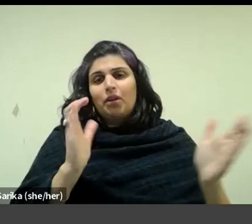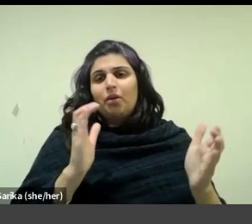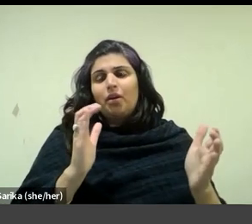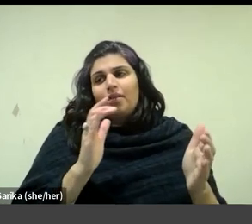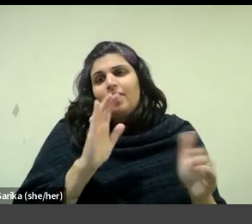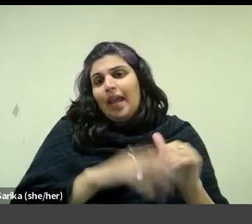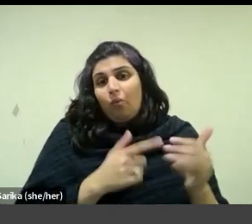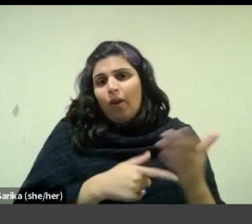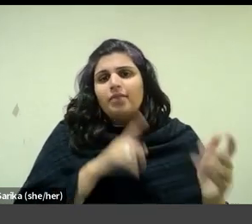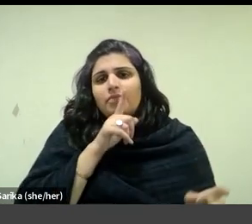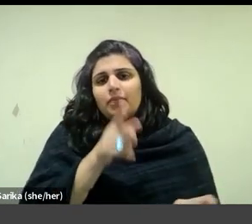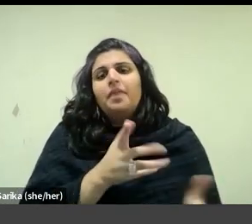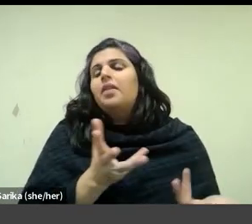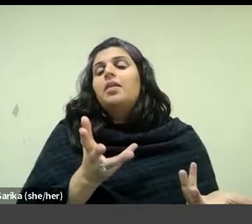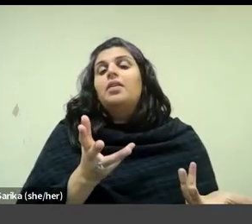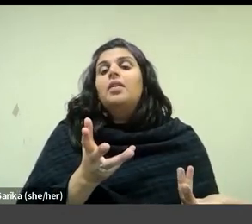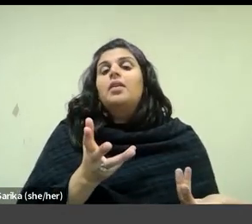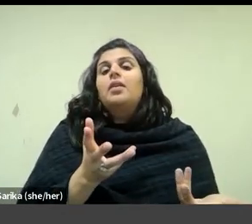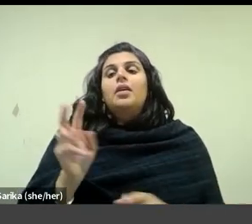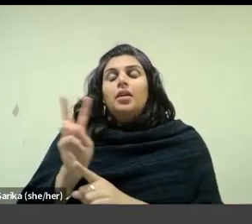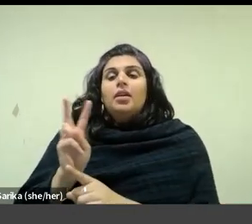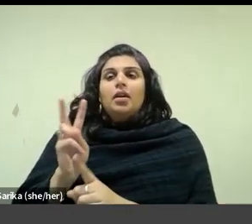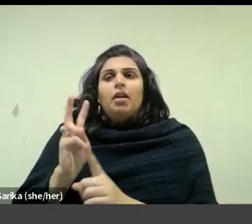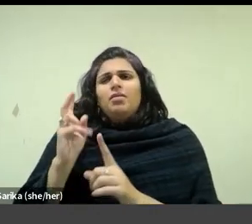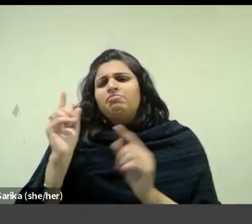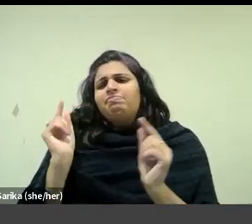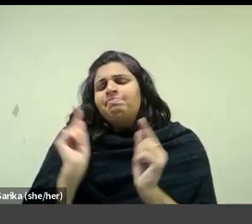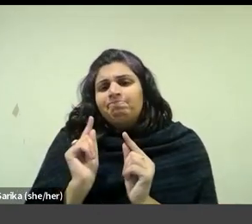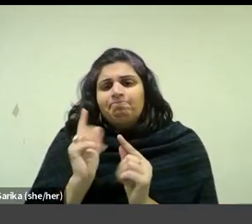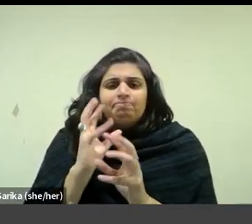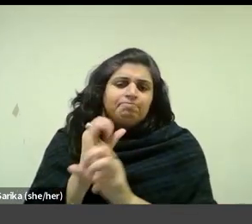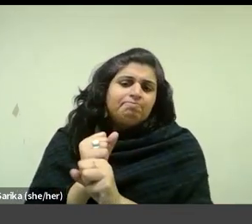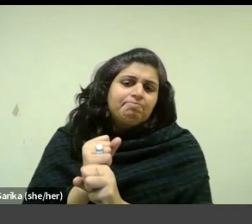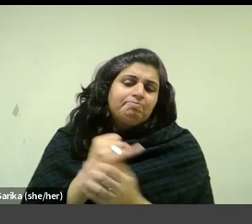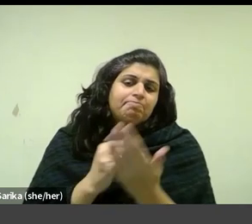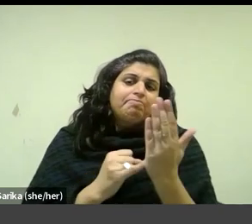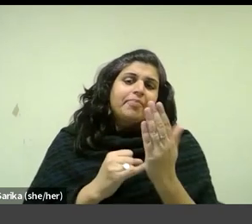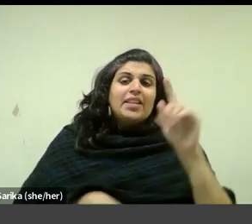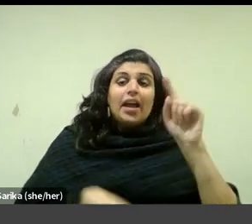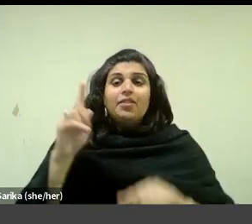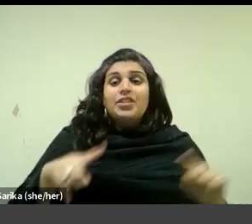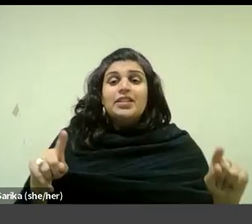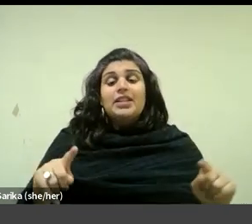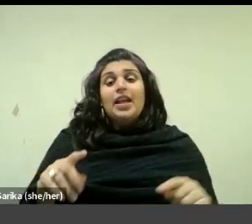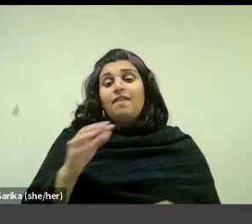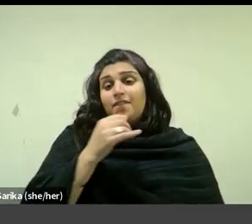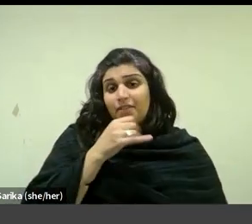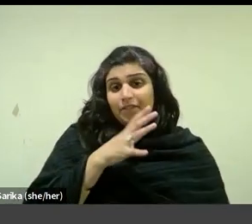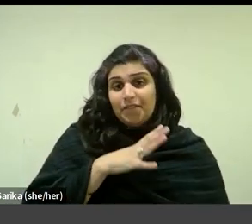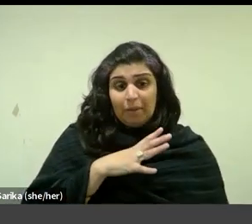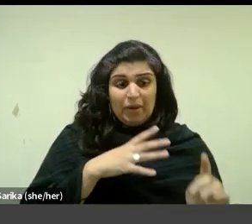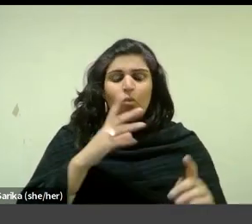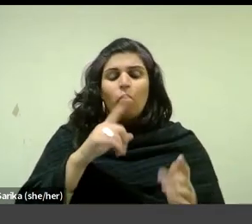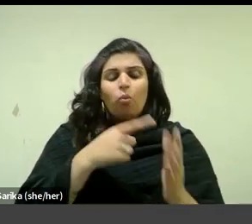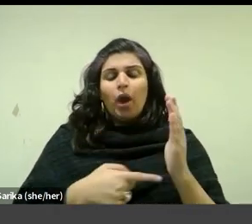In Voyard's small yet absorbing artworks, we find a diversity of femininity and feminine experience in domesticity,